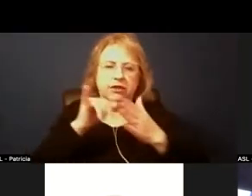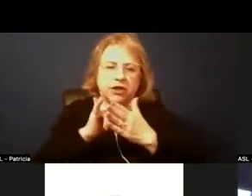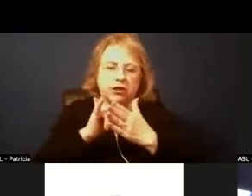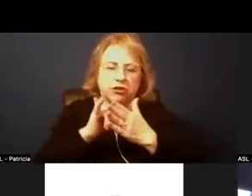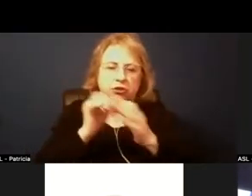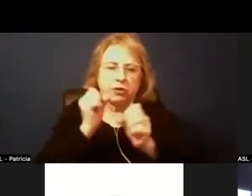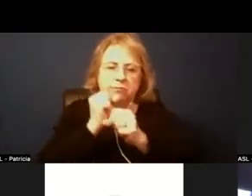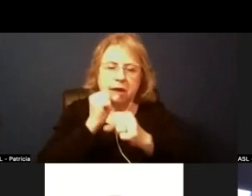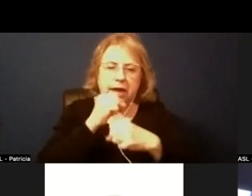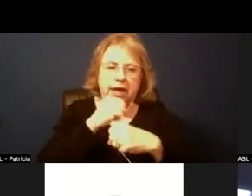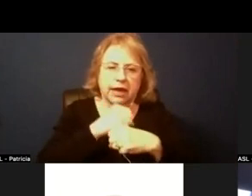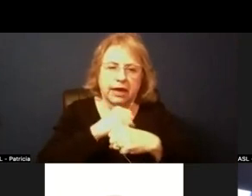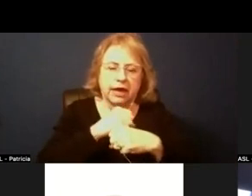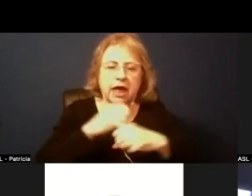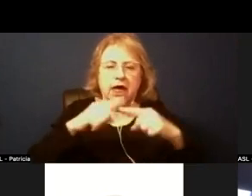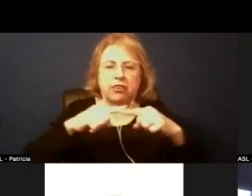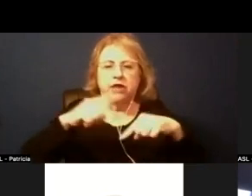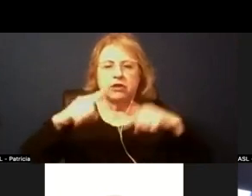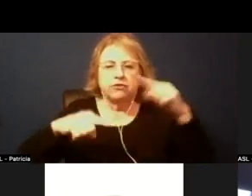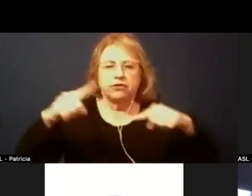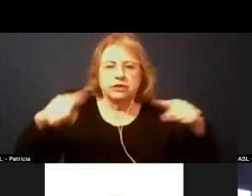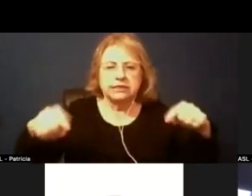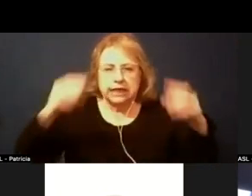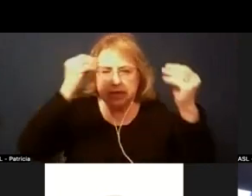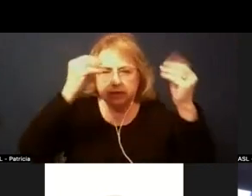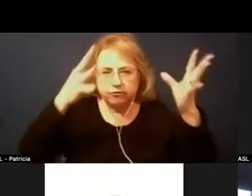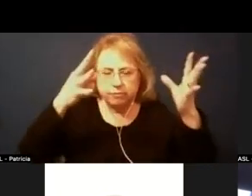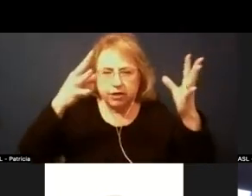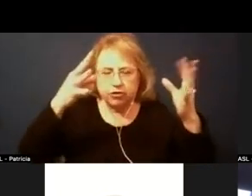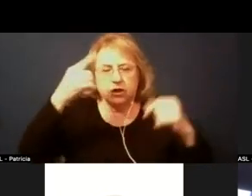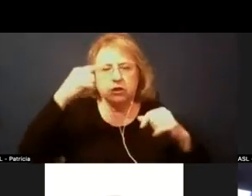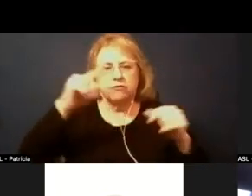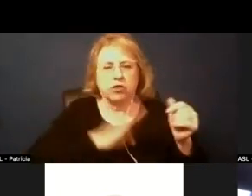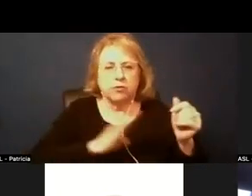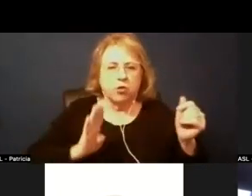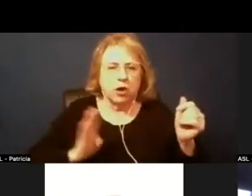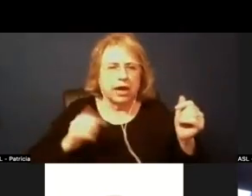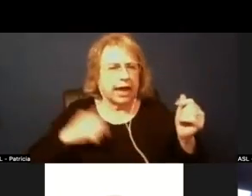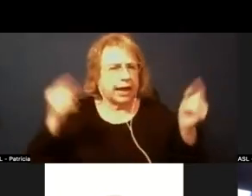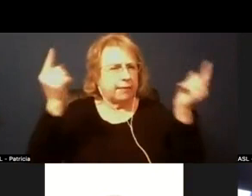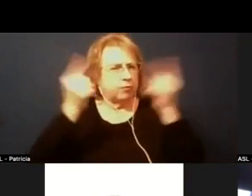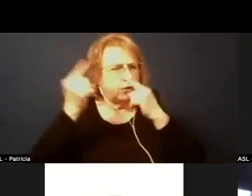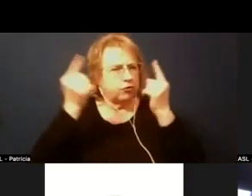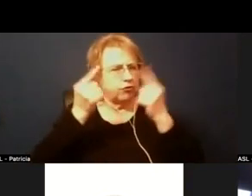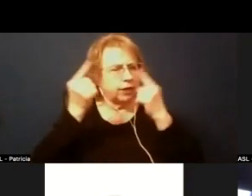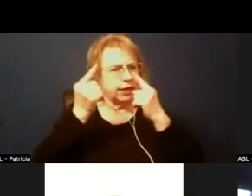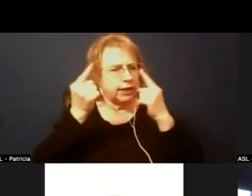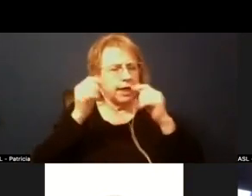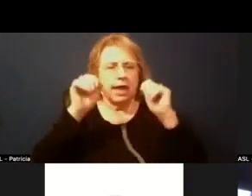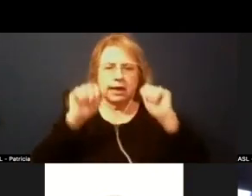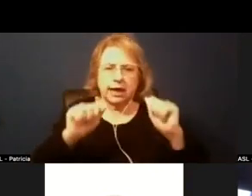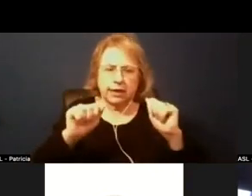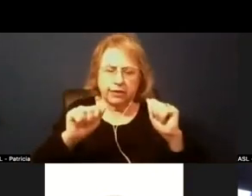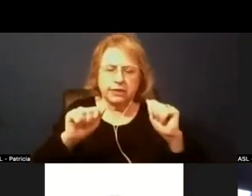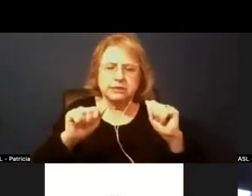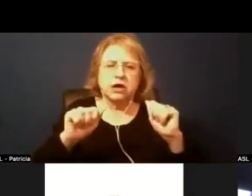the diversity information available to the board and again i'm wondering if this is something that can also be